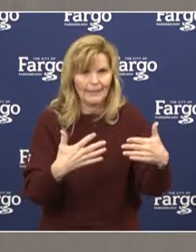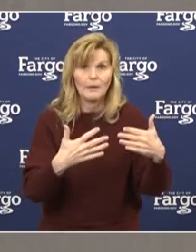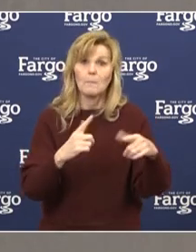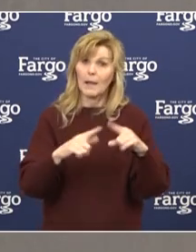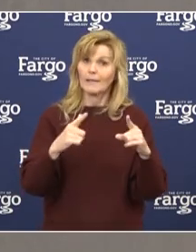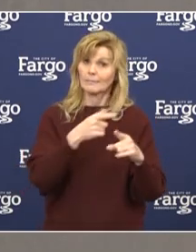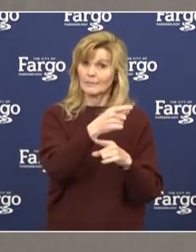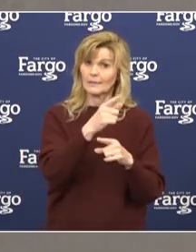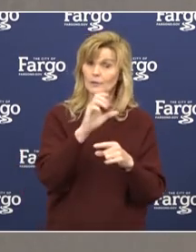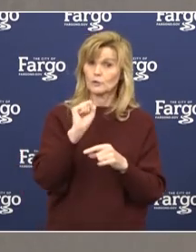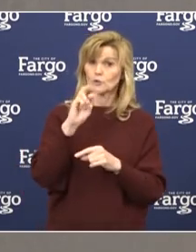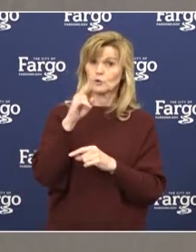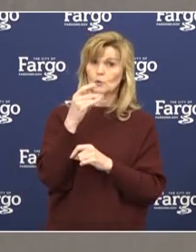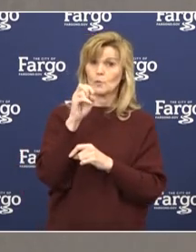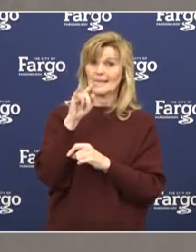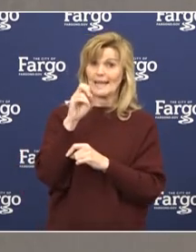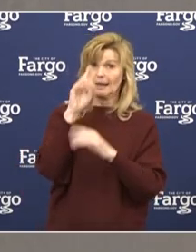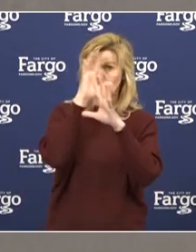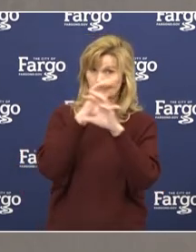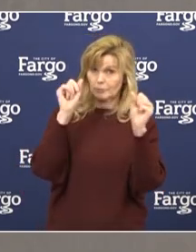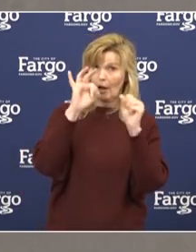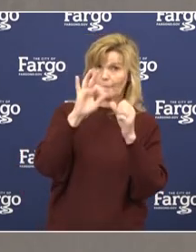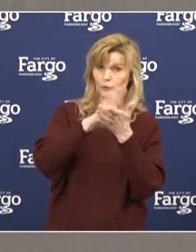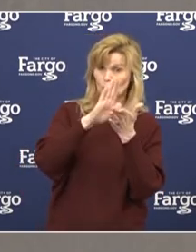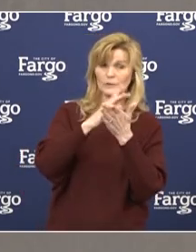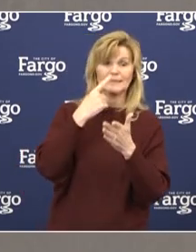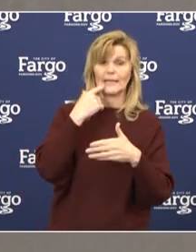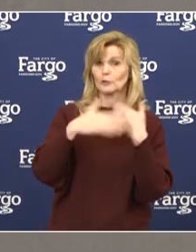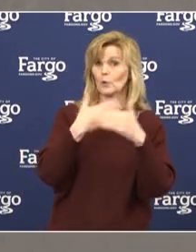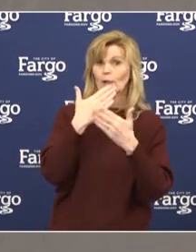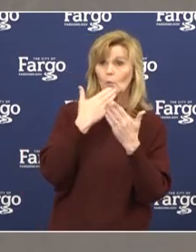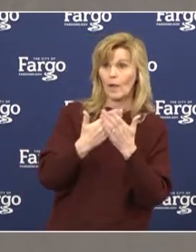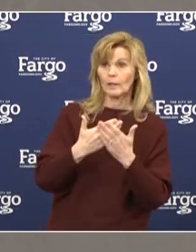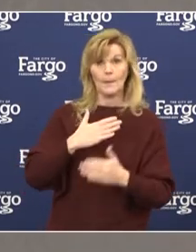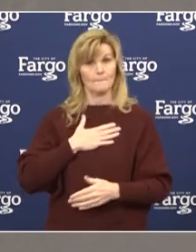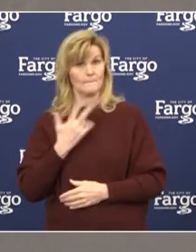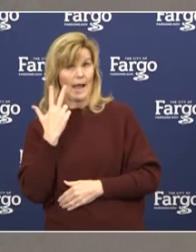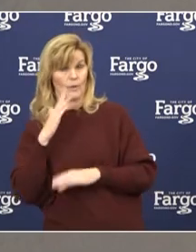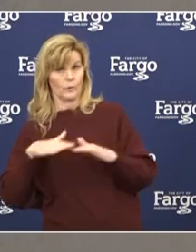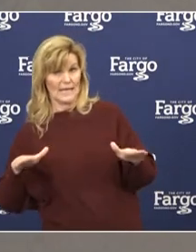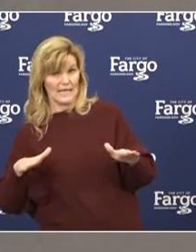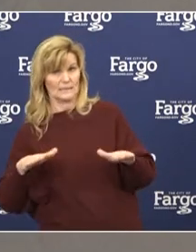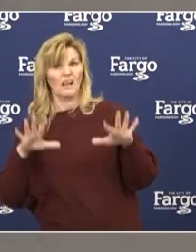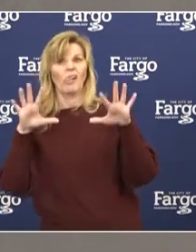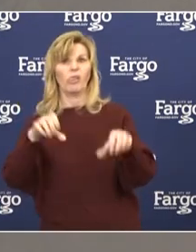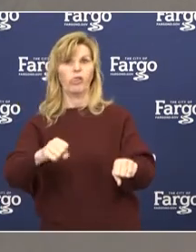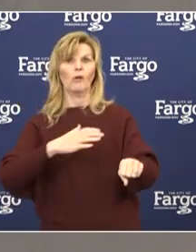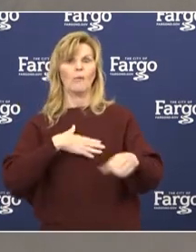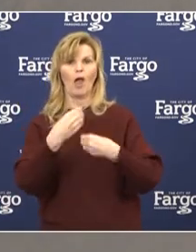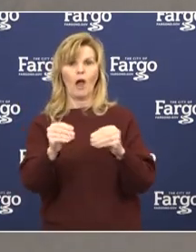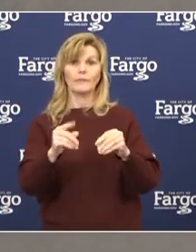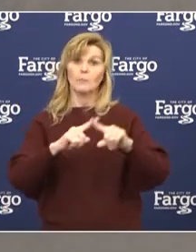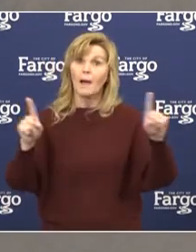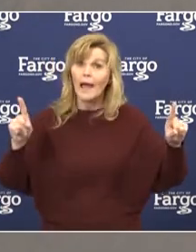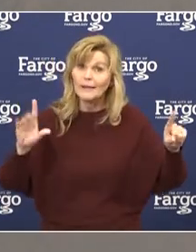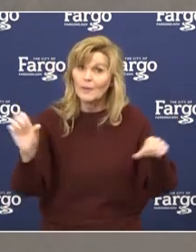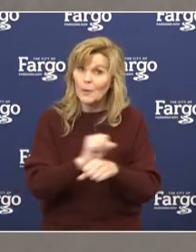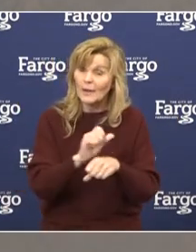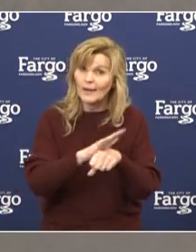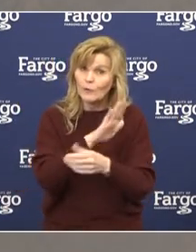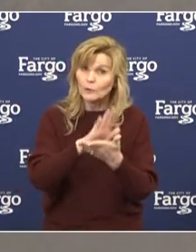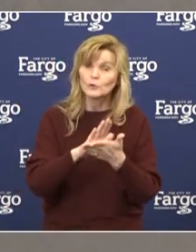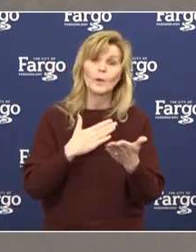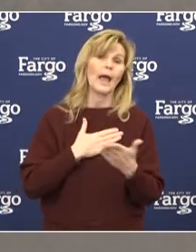well. It's been interesting with my three kids because they're all ticking up all the office space in the house, but at least they're getting their schoolwork done, so I'm greatly